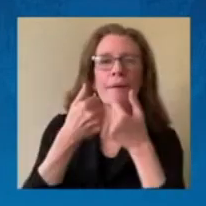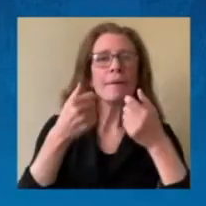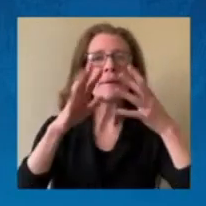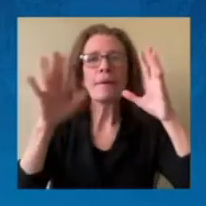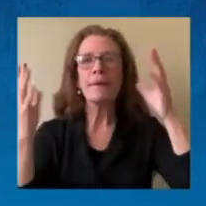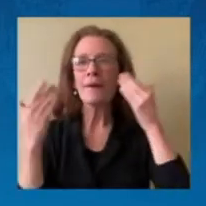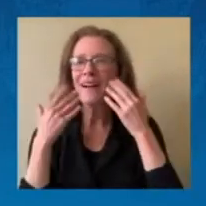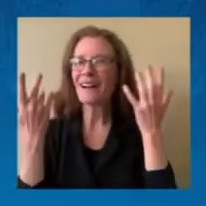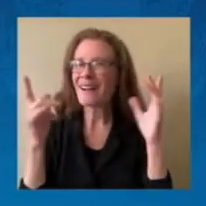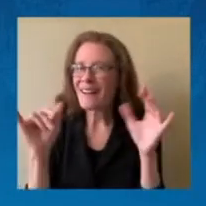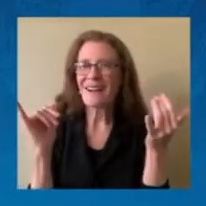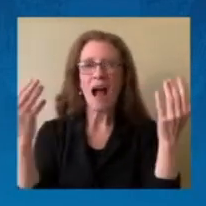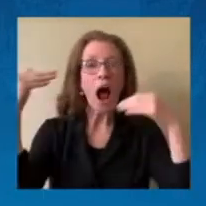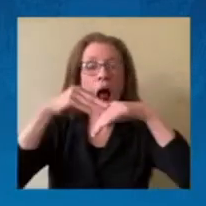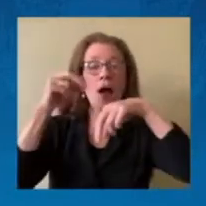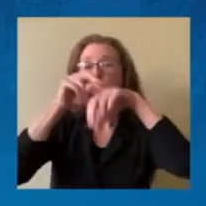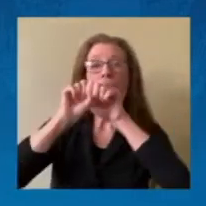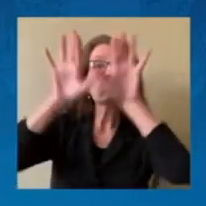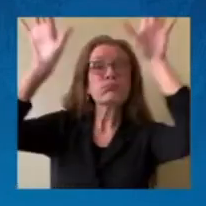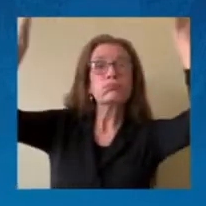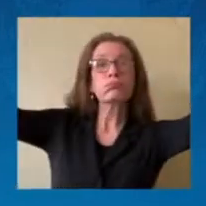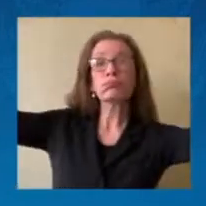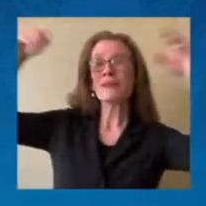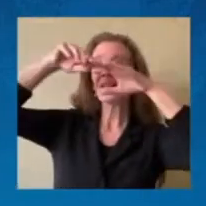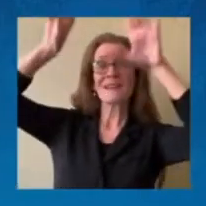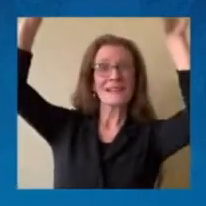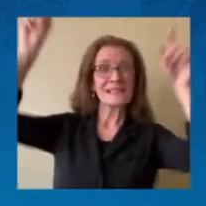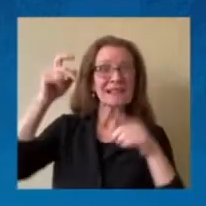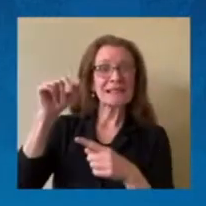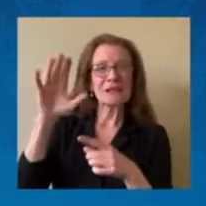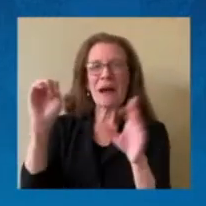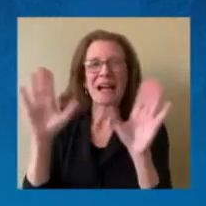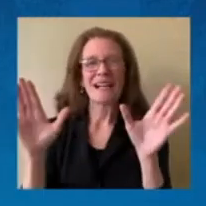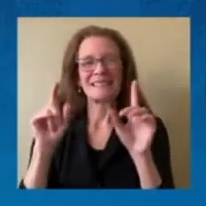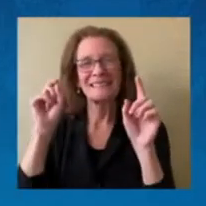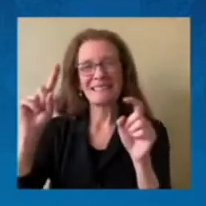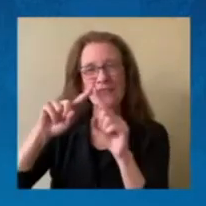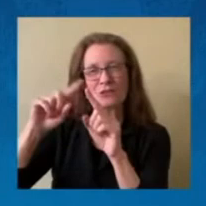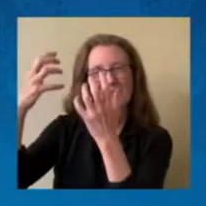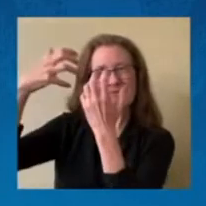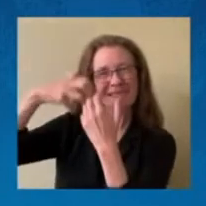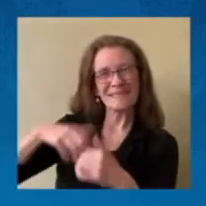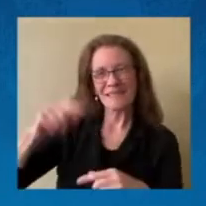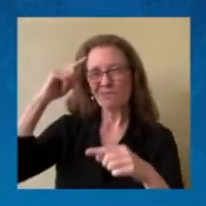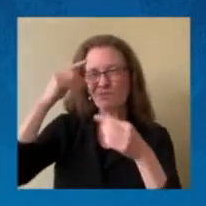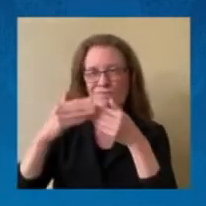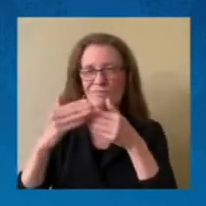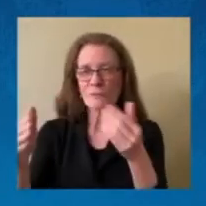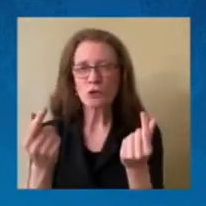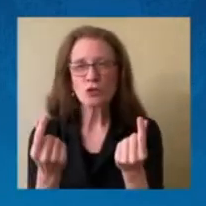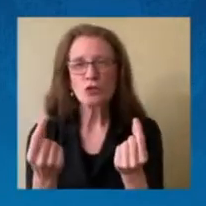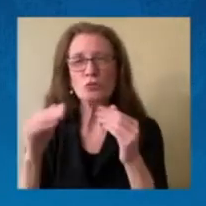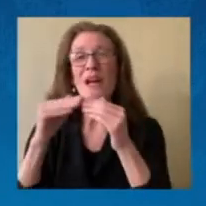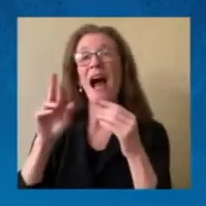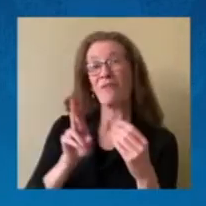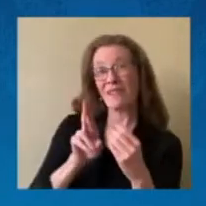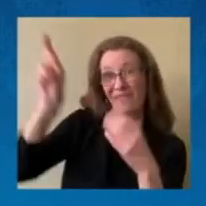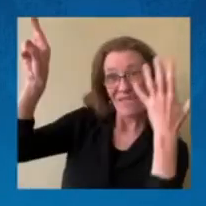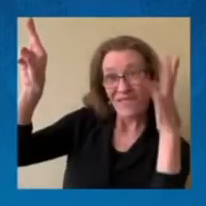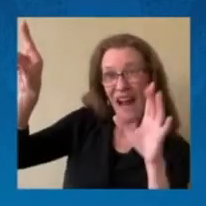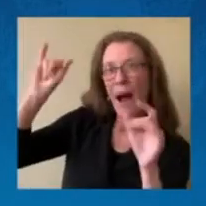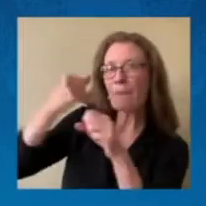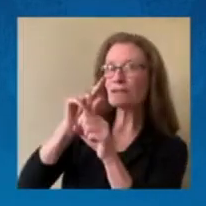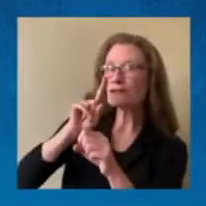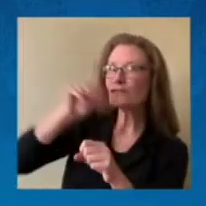Building on that for the immediate future, the Department is going to be addressing safety and sustainability through a new regulation on